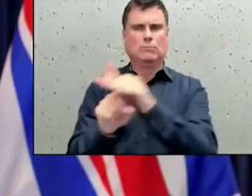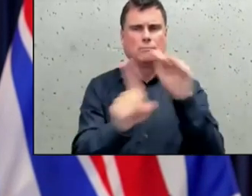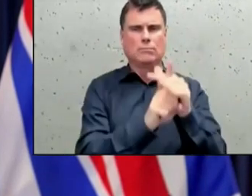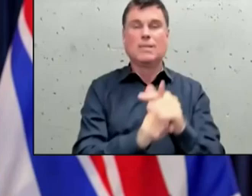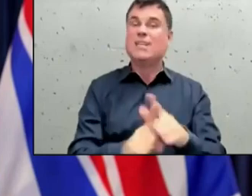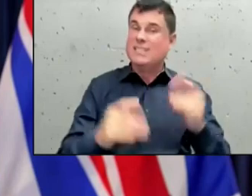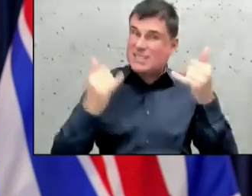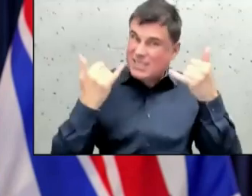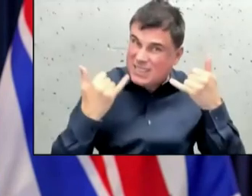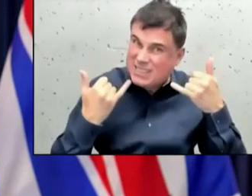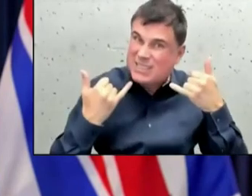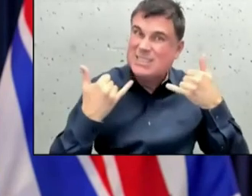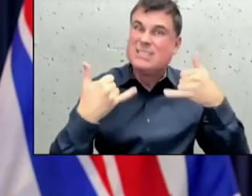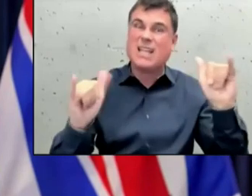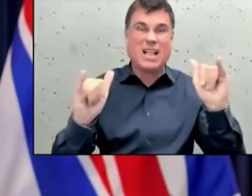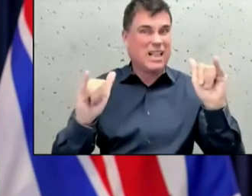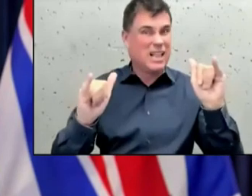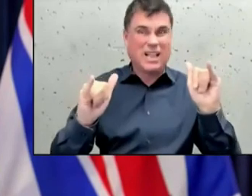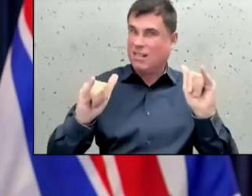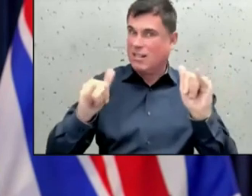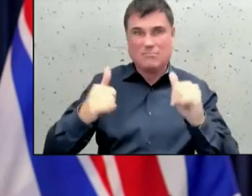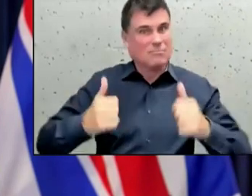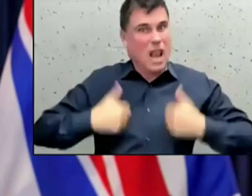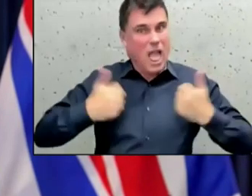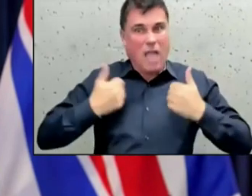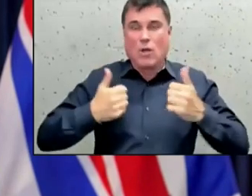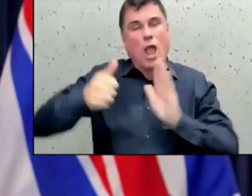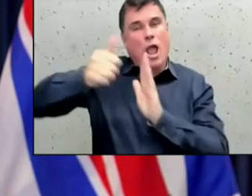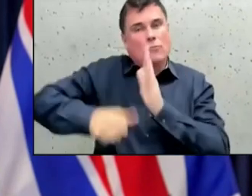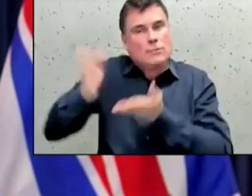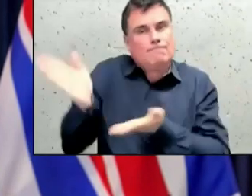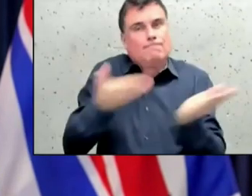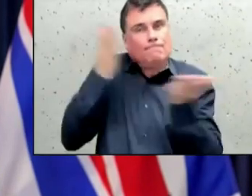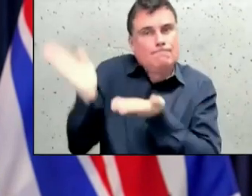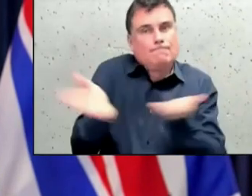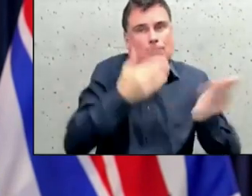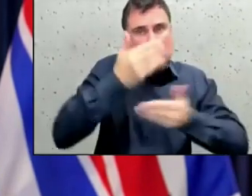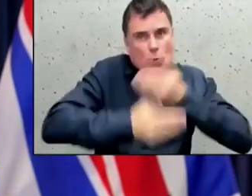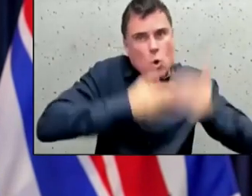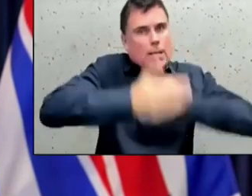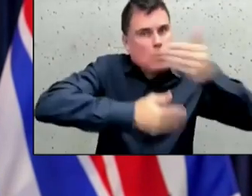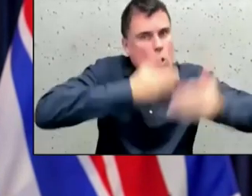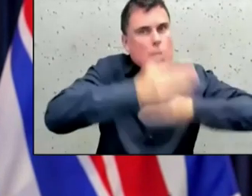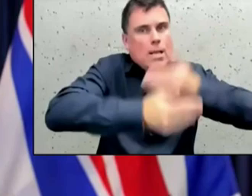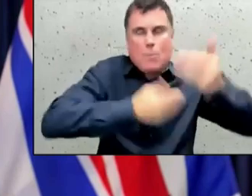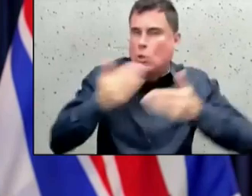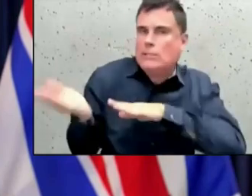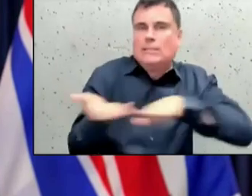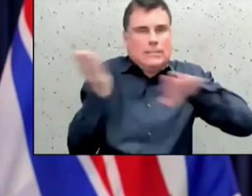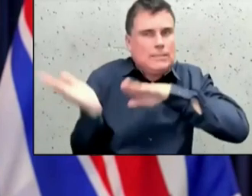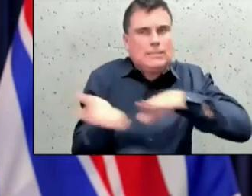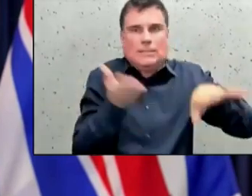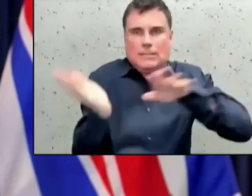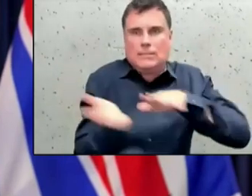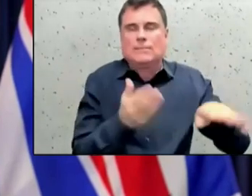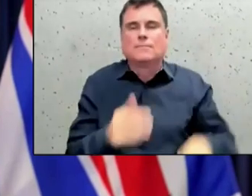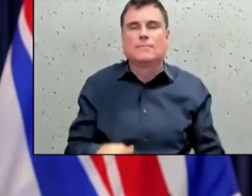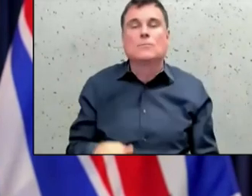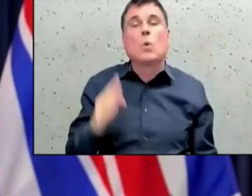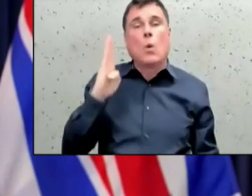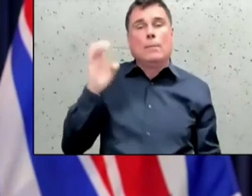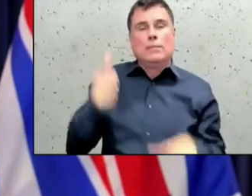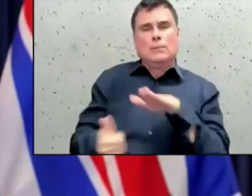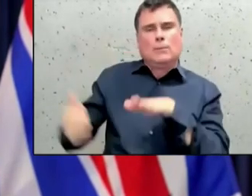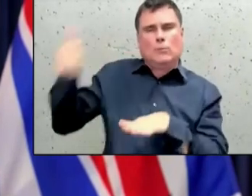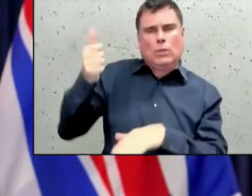board is exceptional. The Premier, I know, appreciates that every day, and no more so than today, as do we all.